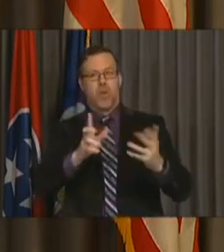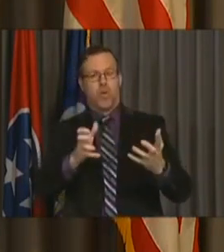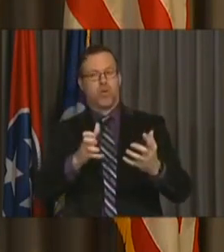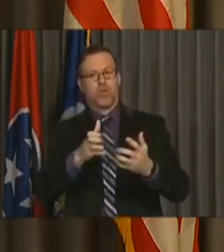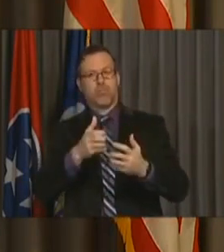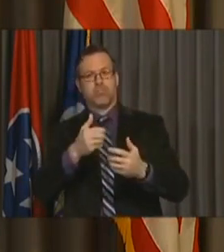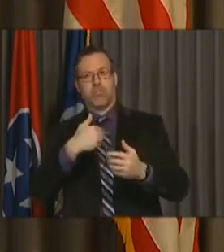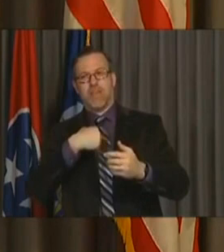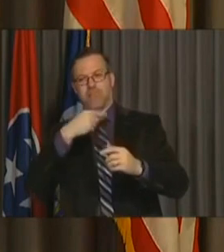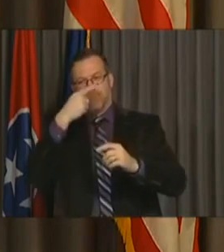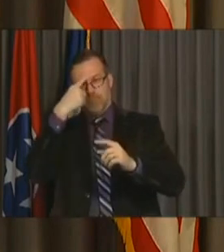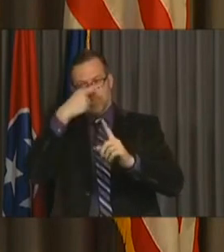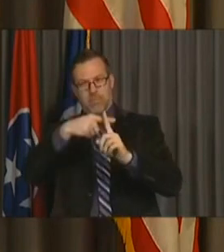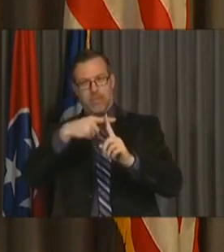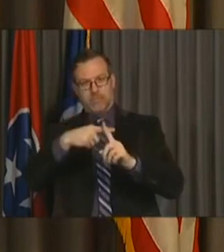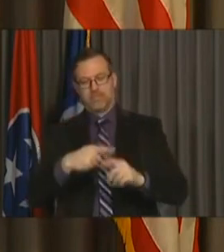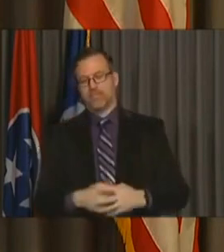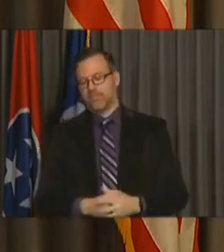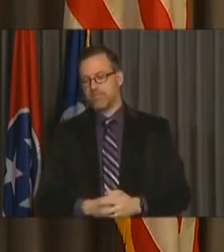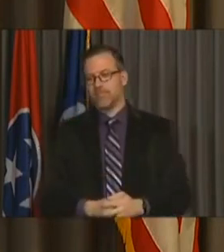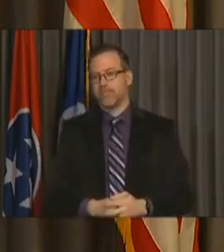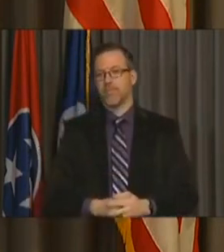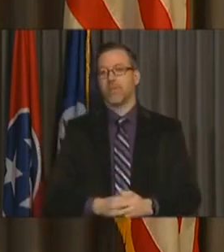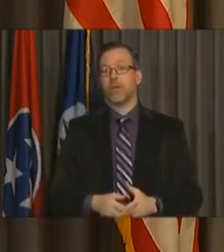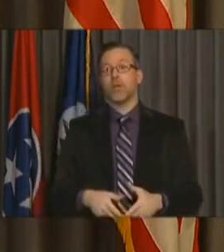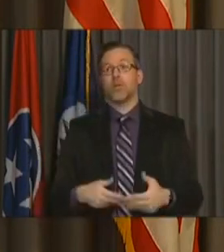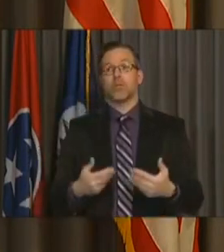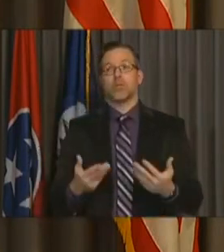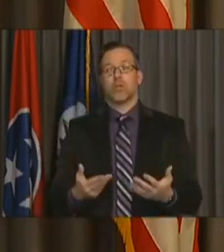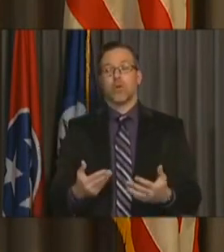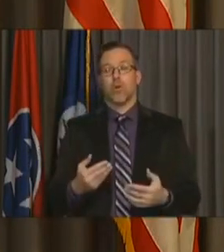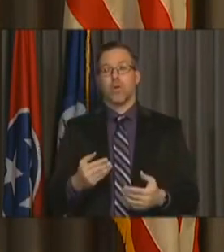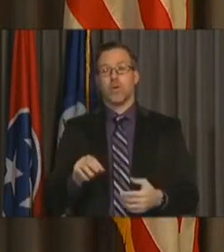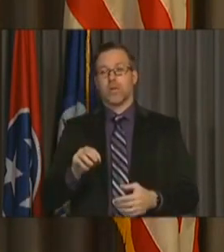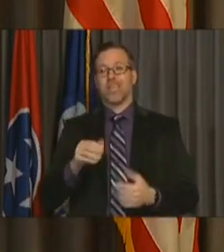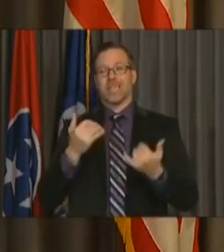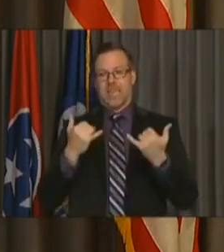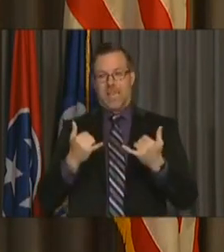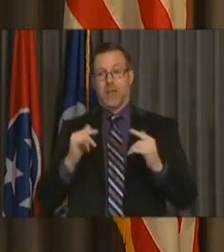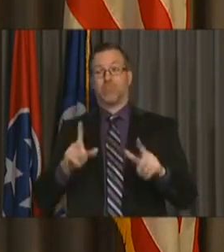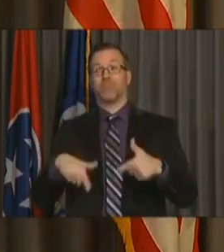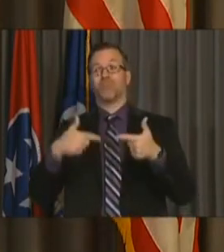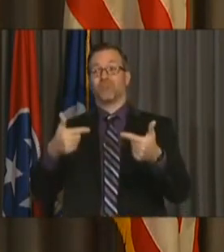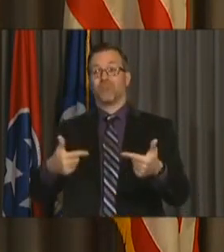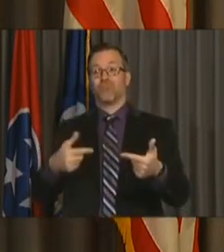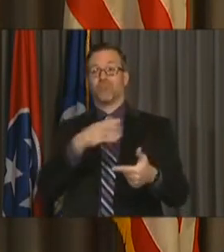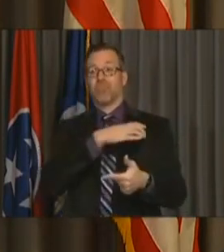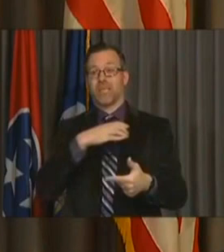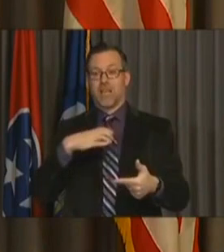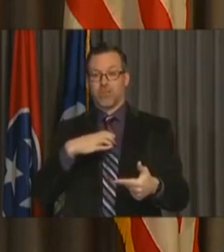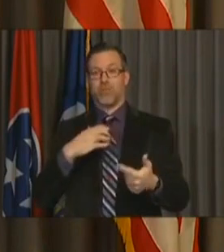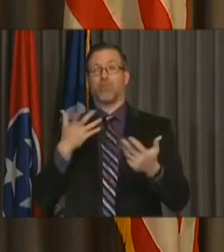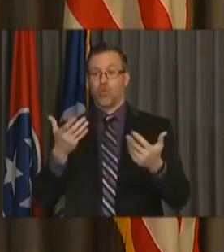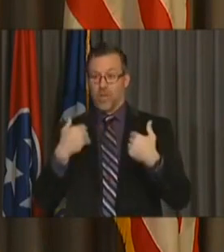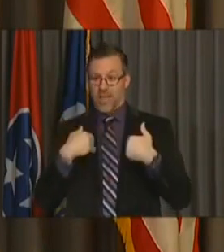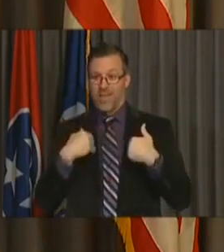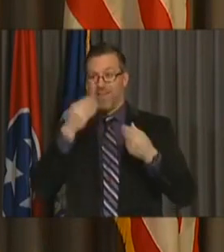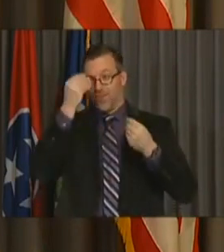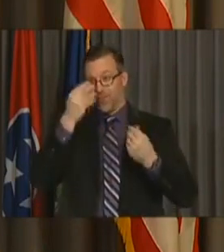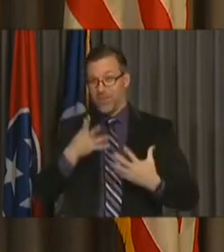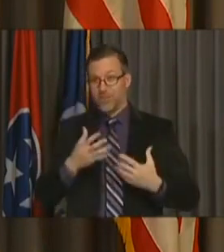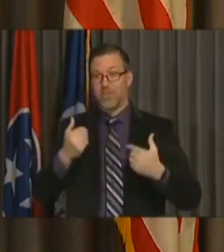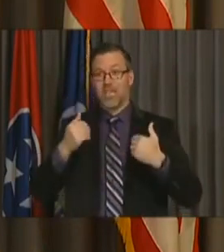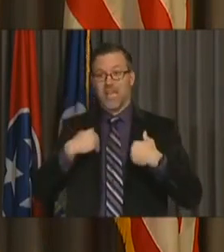So, on behalf of the Metro Council, we now take on the responsibility of reviewing, discussing, and working through the mayor's budget.